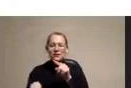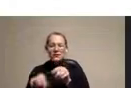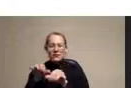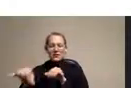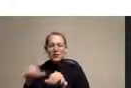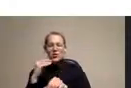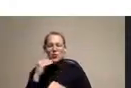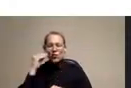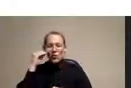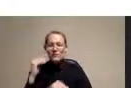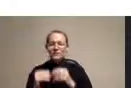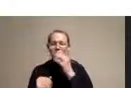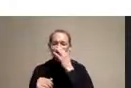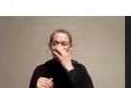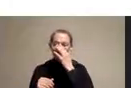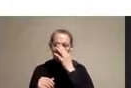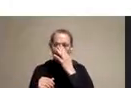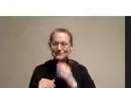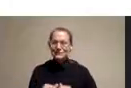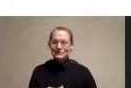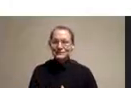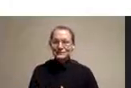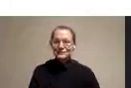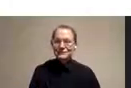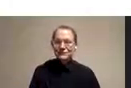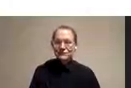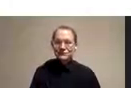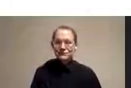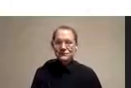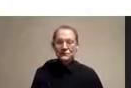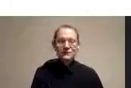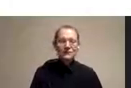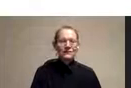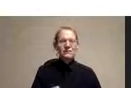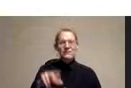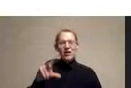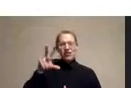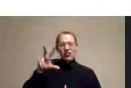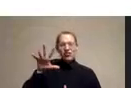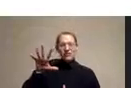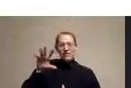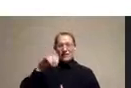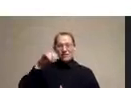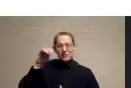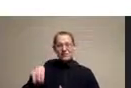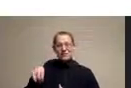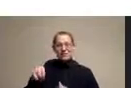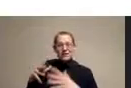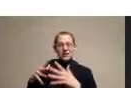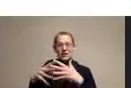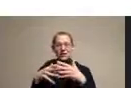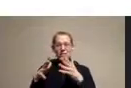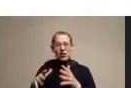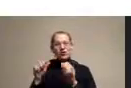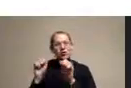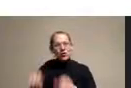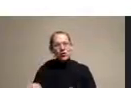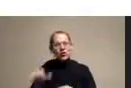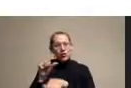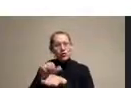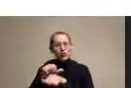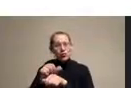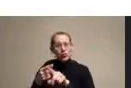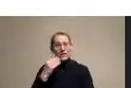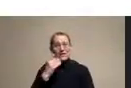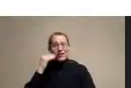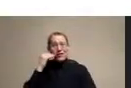you are to be able to work remotely. Only about 35% of Americans were able to work remotely at any point in time, which is really quite remarkable when you think about the most Americans